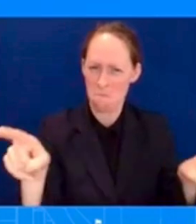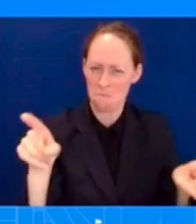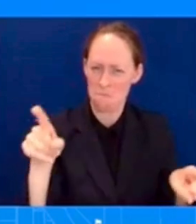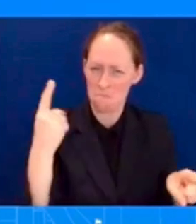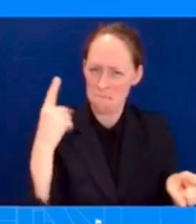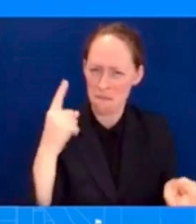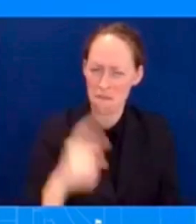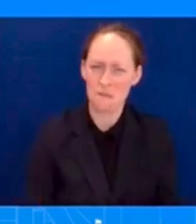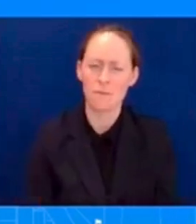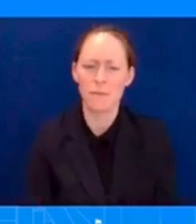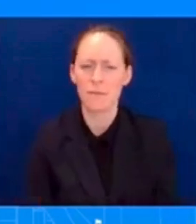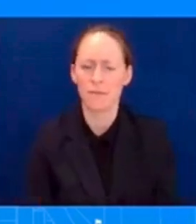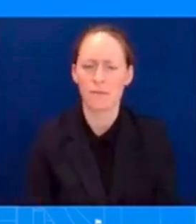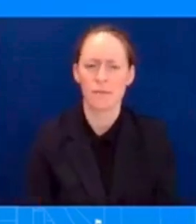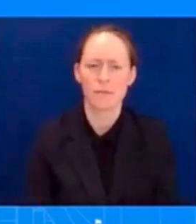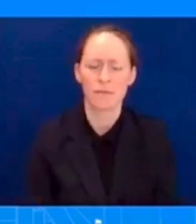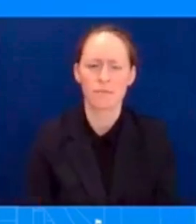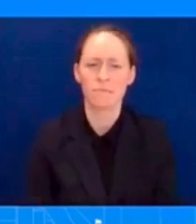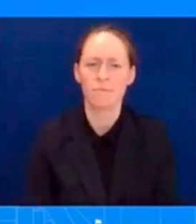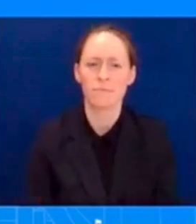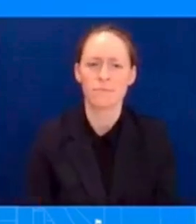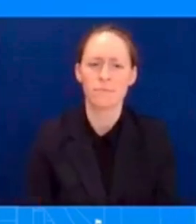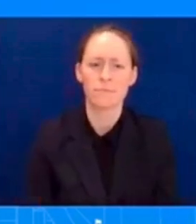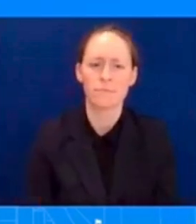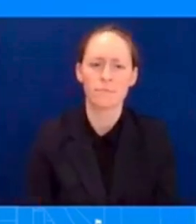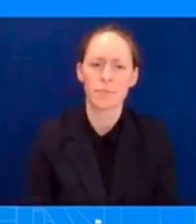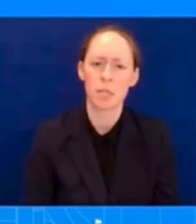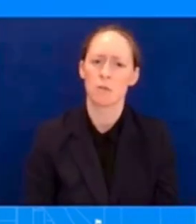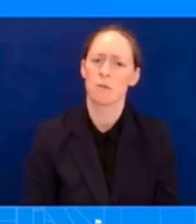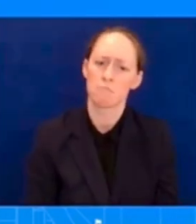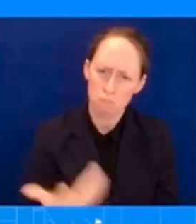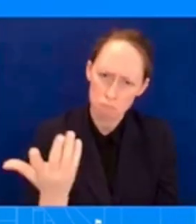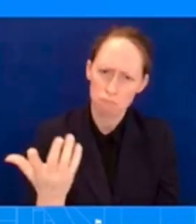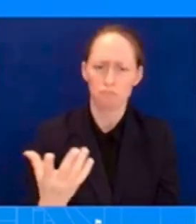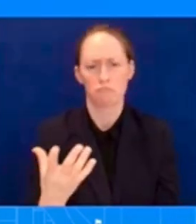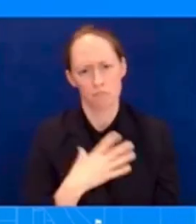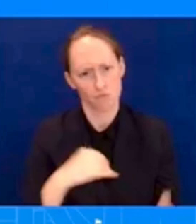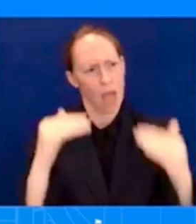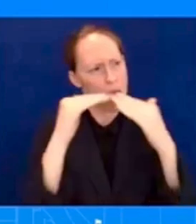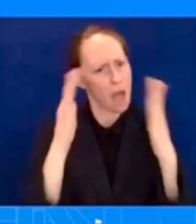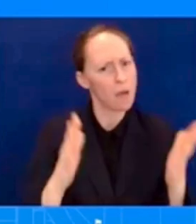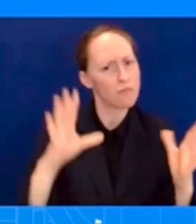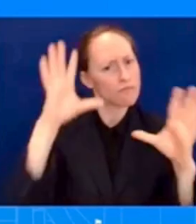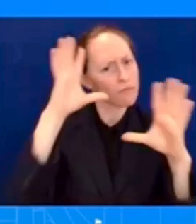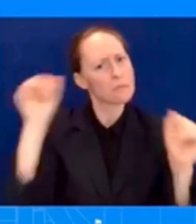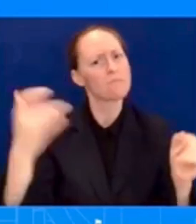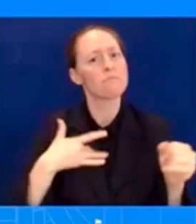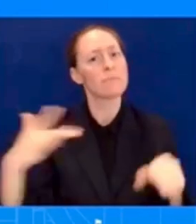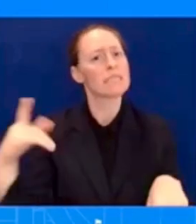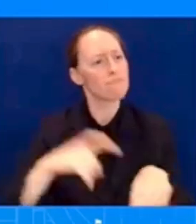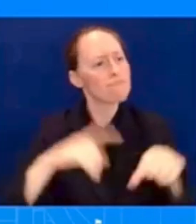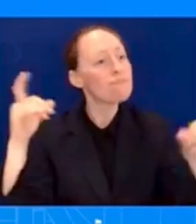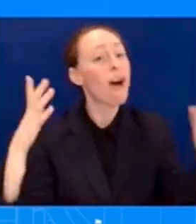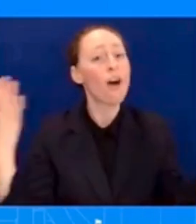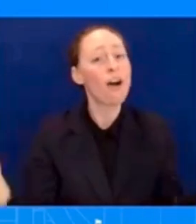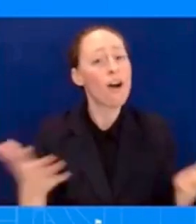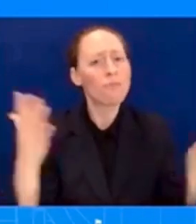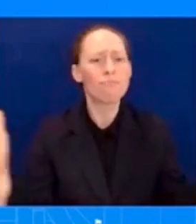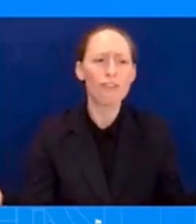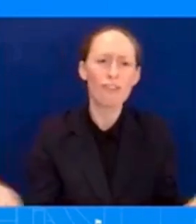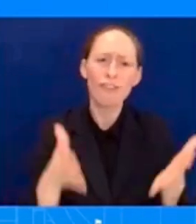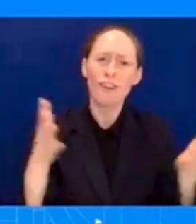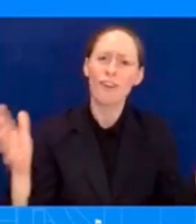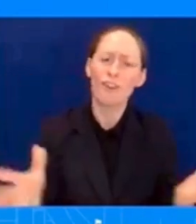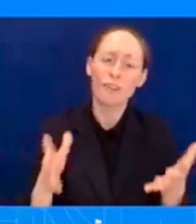employers and unions to continue negotiating in good faith to reach an agreement that benefits both sides. And this is what